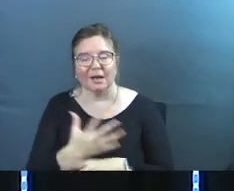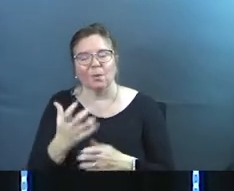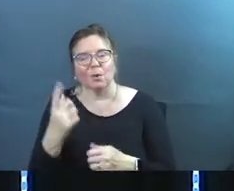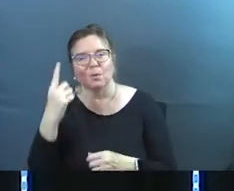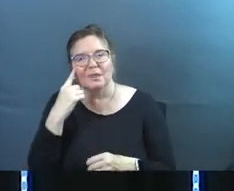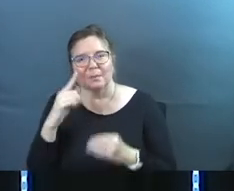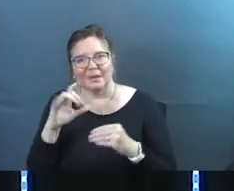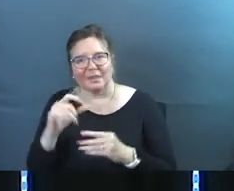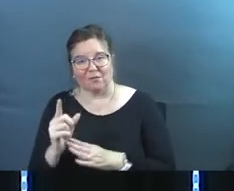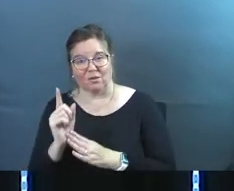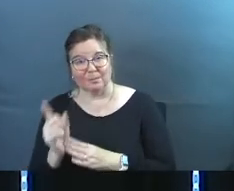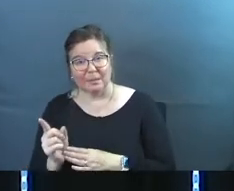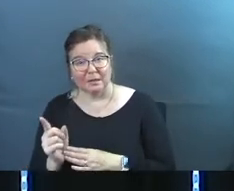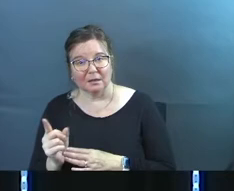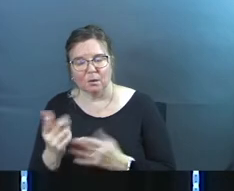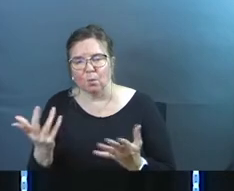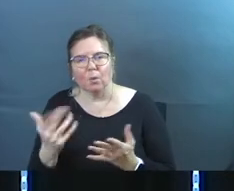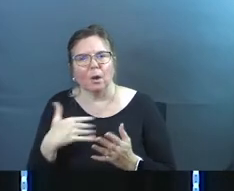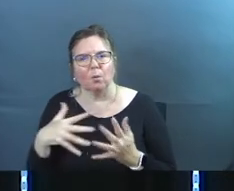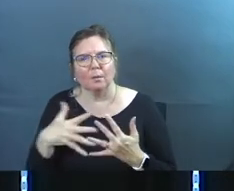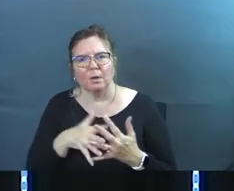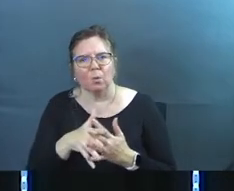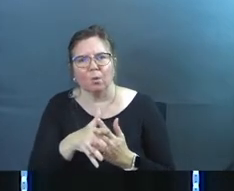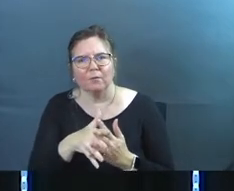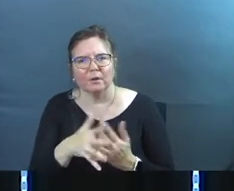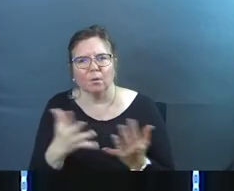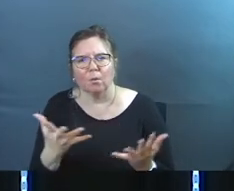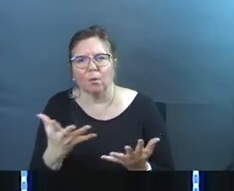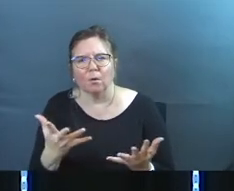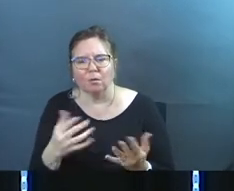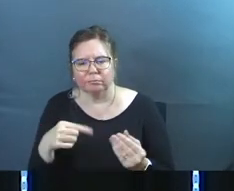I just want you to think about that for a second what will be woven in